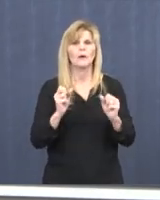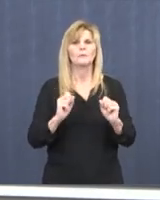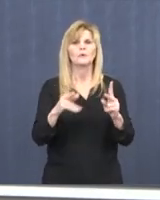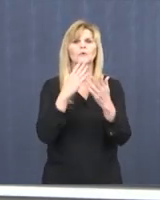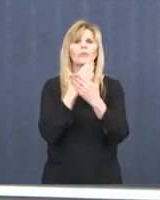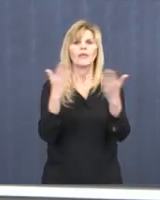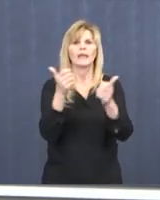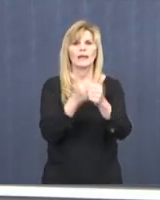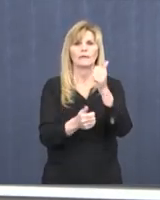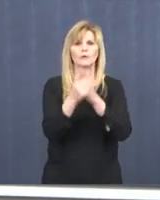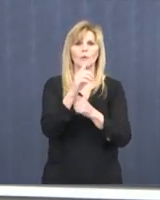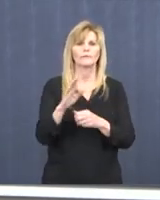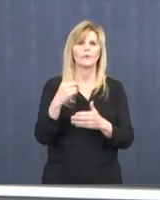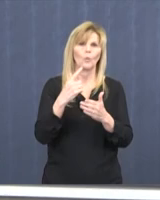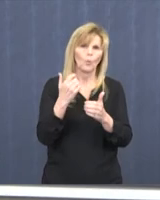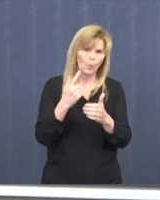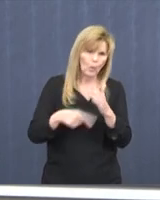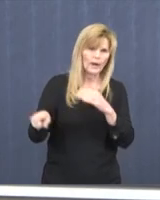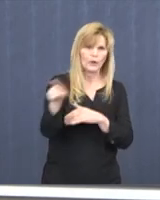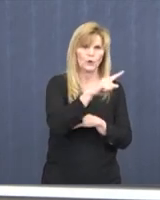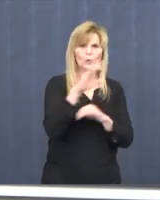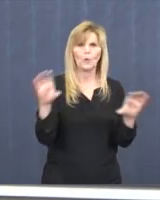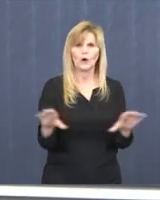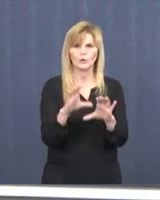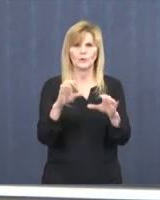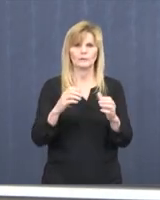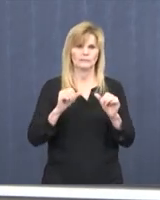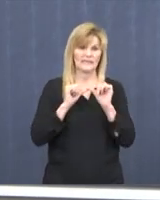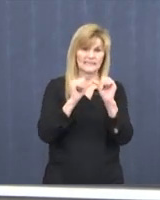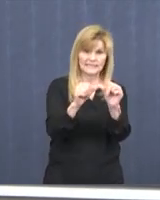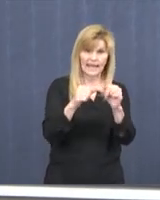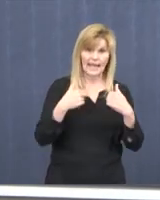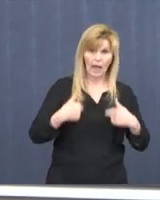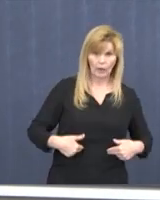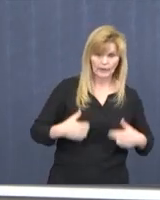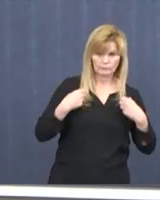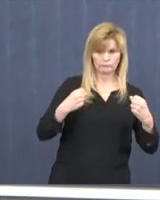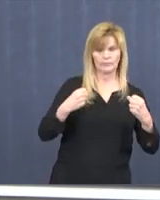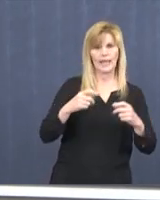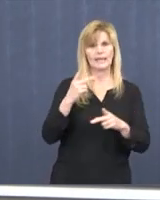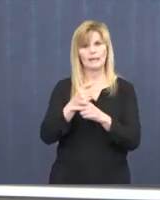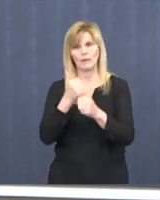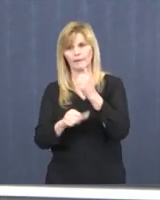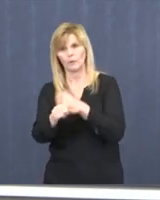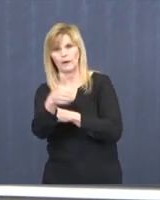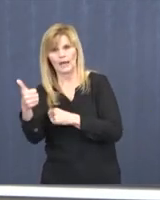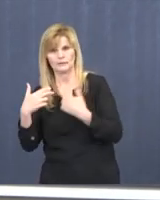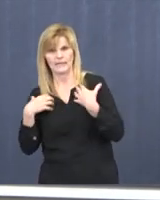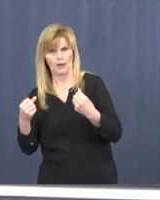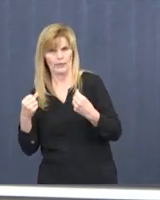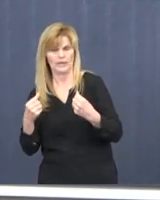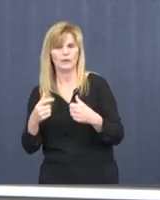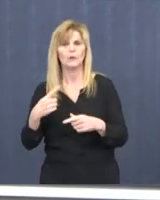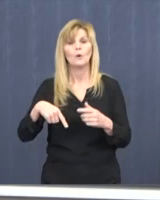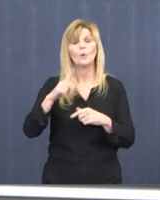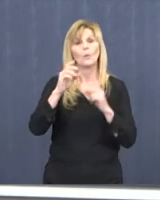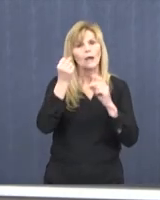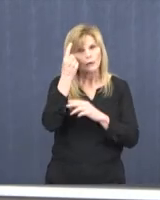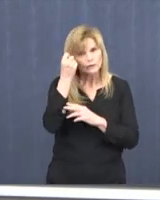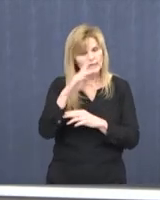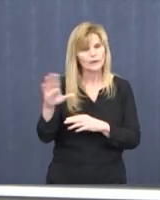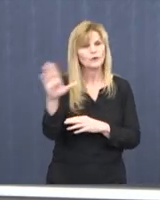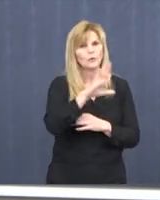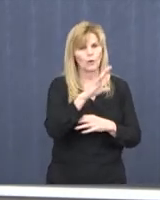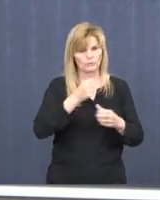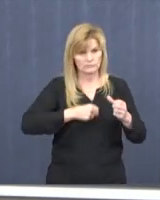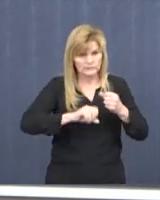thank everyone for the steps you are taking to stay healthy and to keep others healthy. We understand the individual sacrifices that